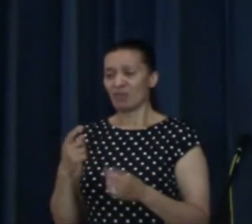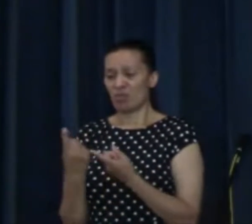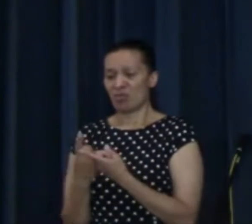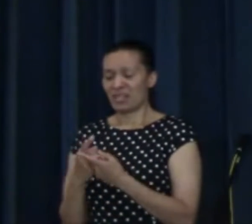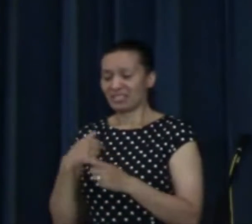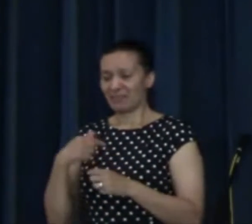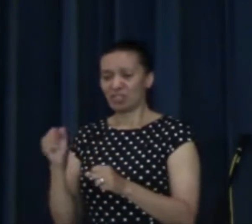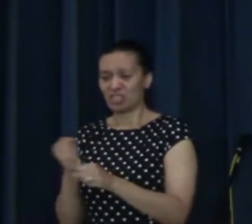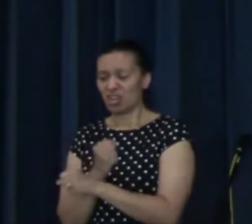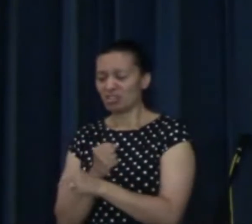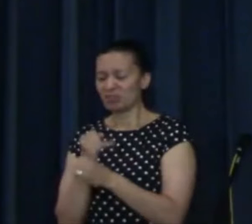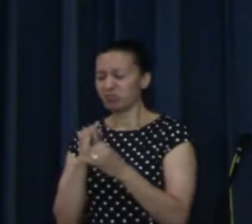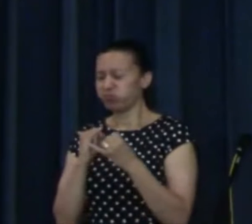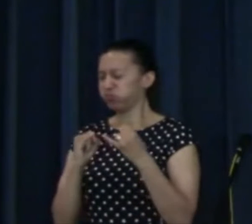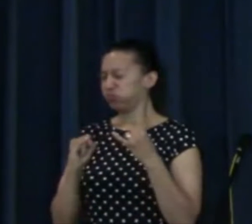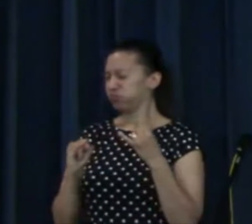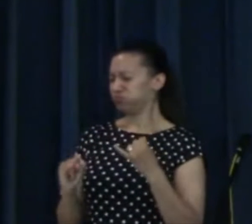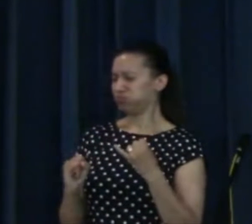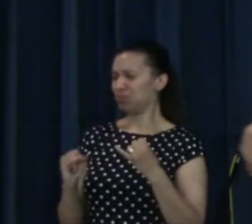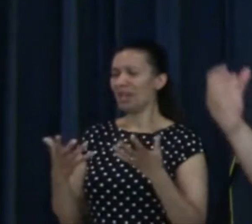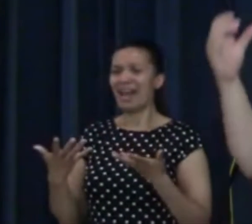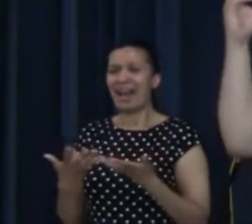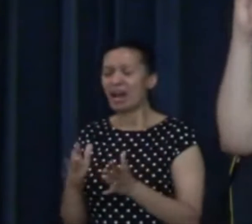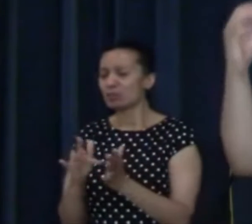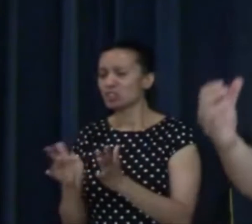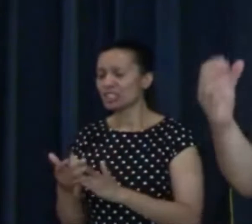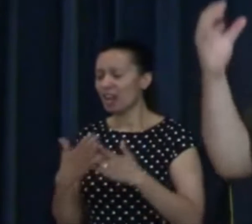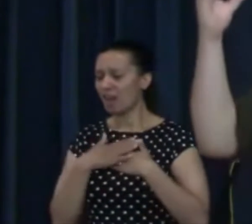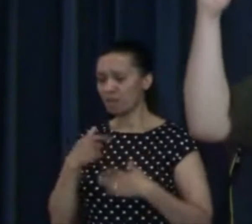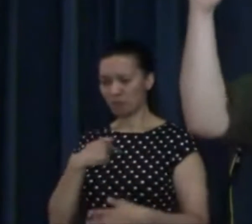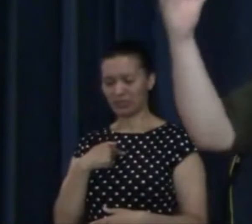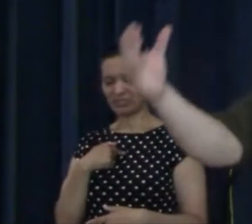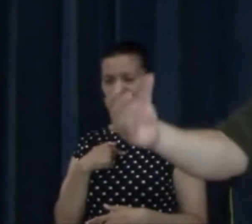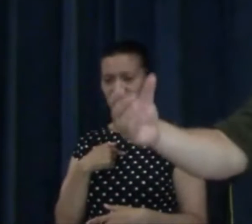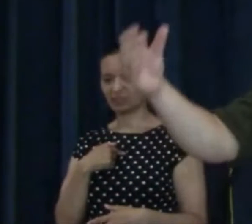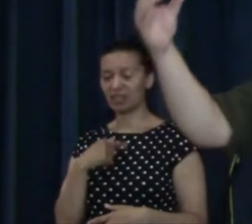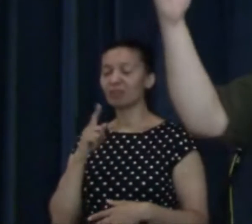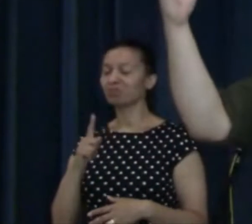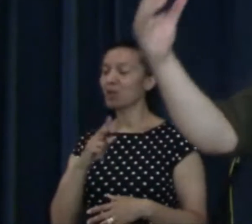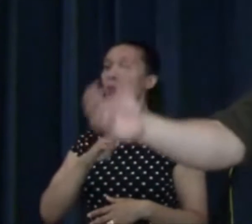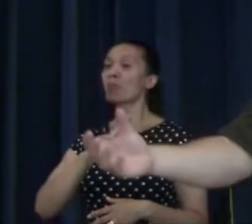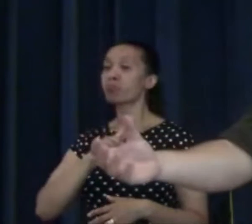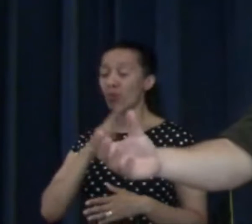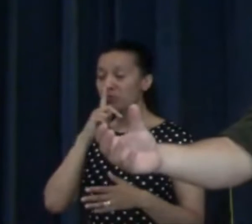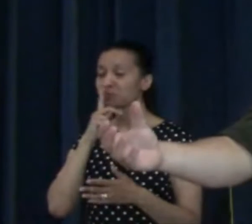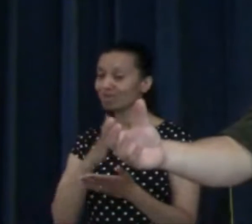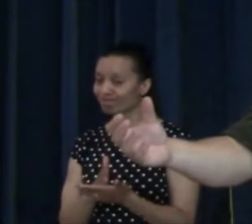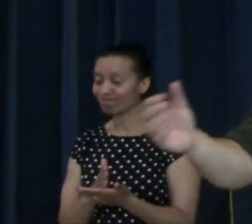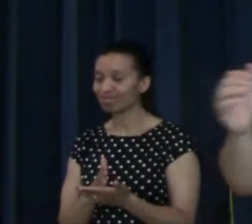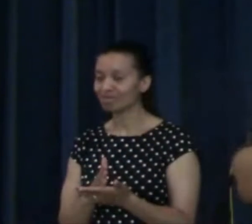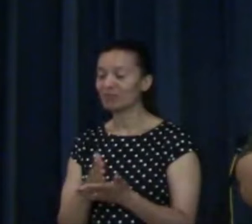Jesus love me? Well, I promise you, Jesus loves you.